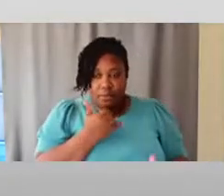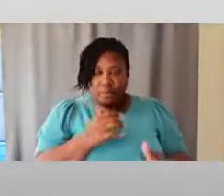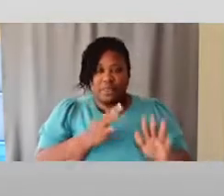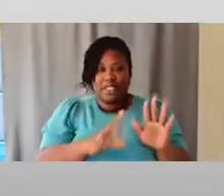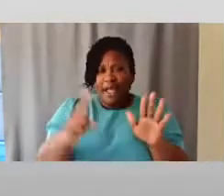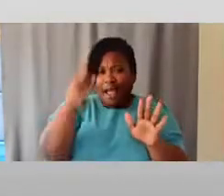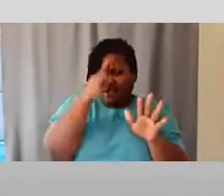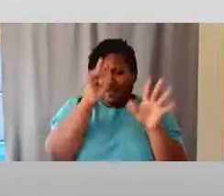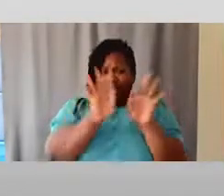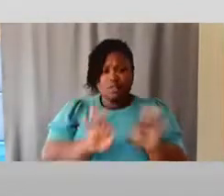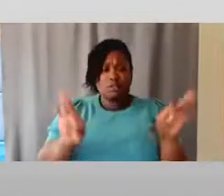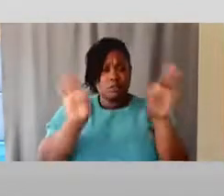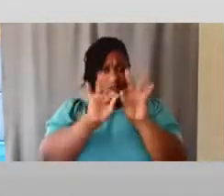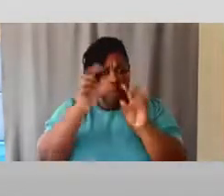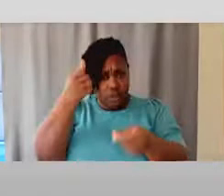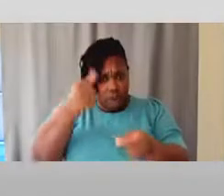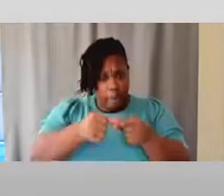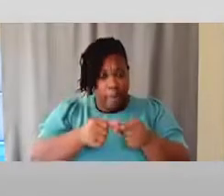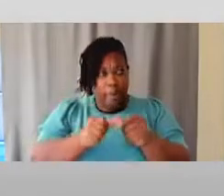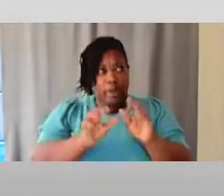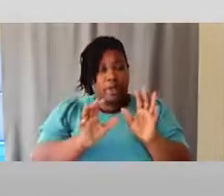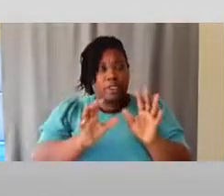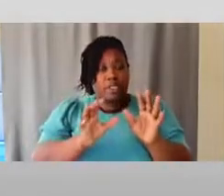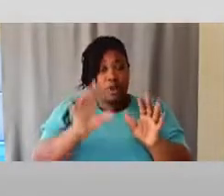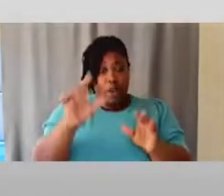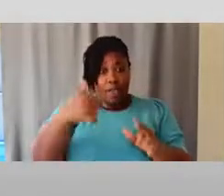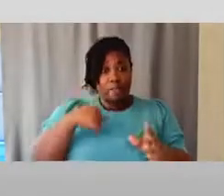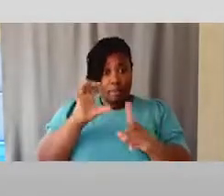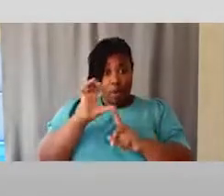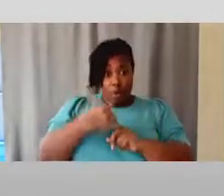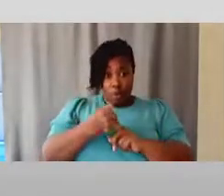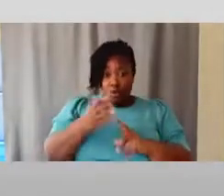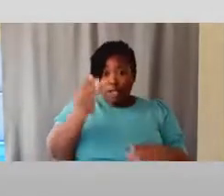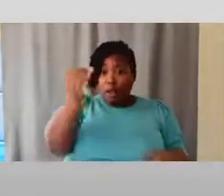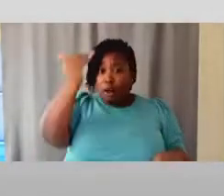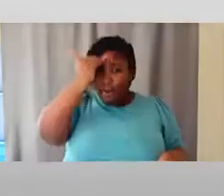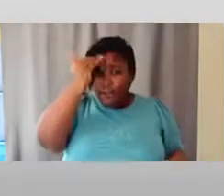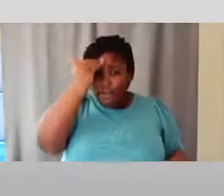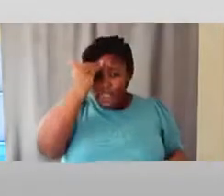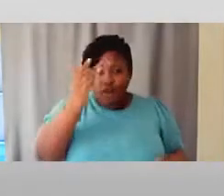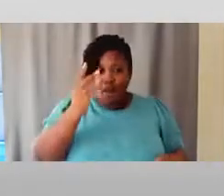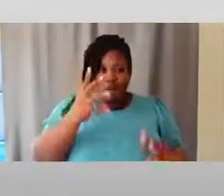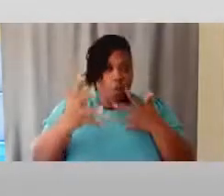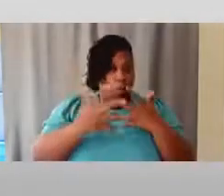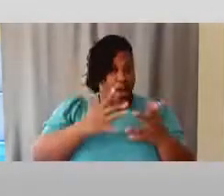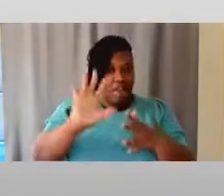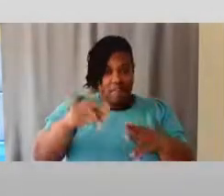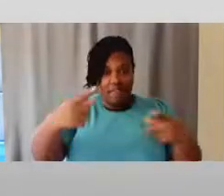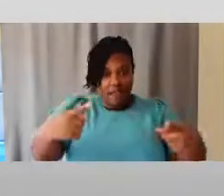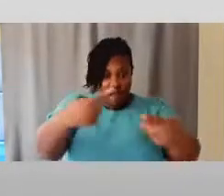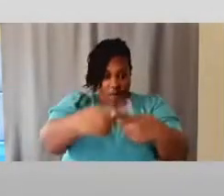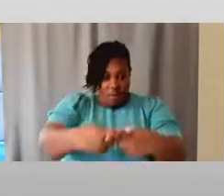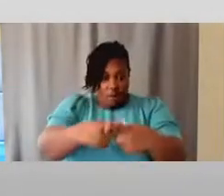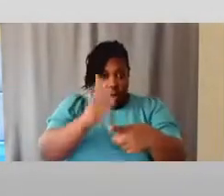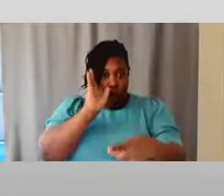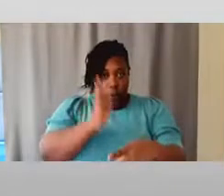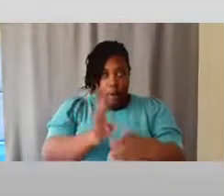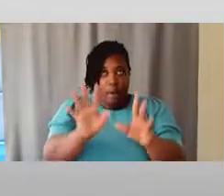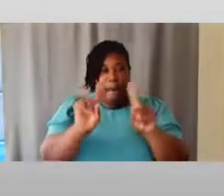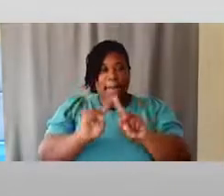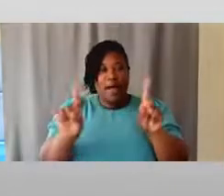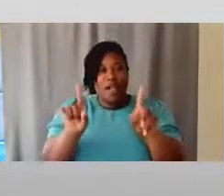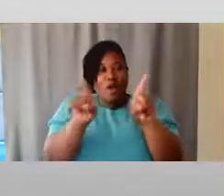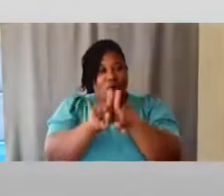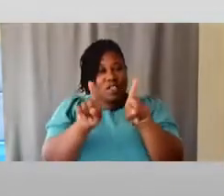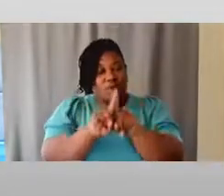remember that not only do you have to be culturally competent of whatever that intersection is going to be, but you also have to